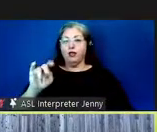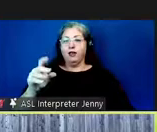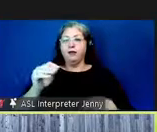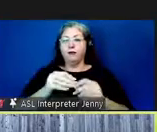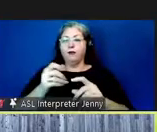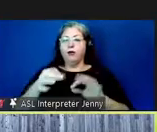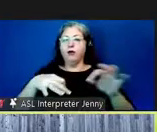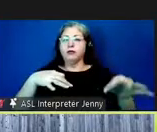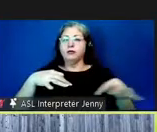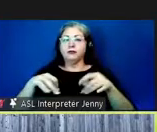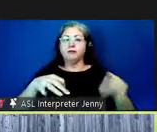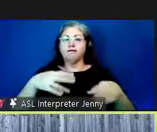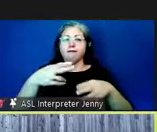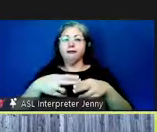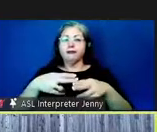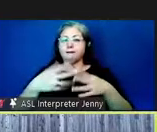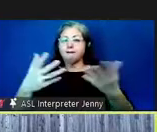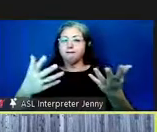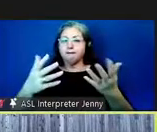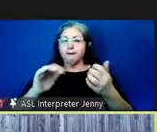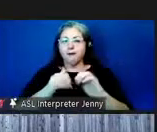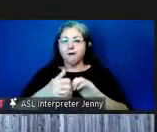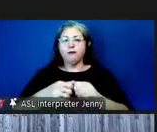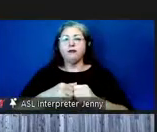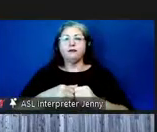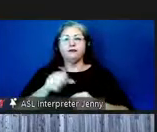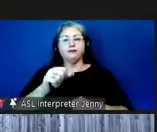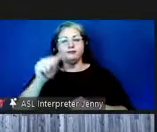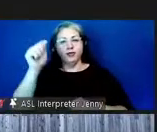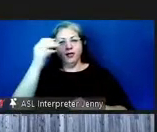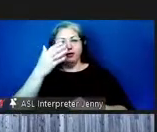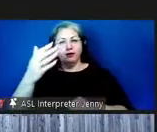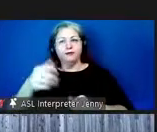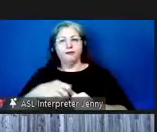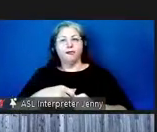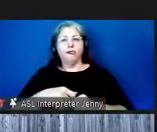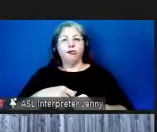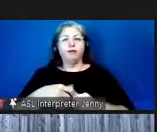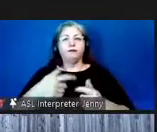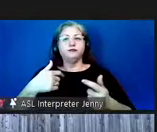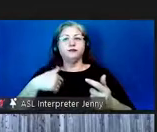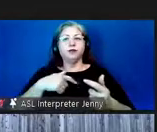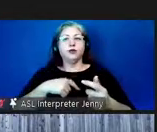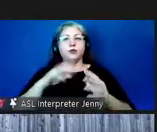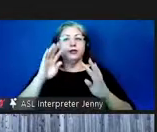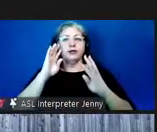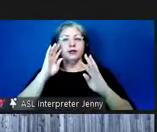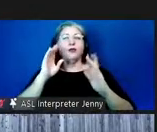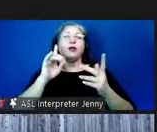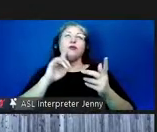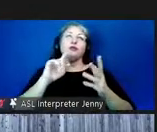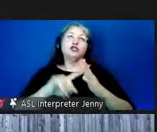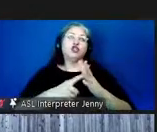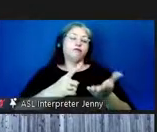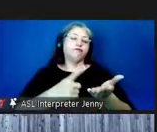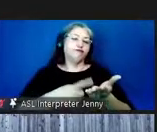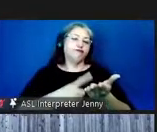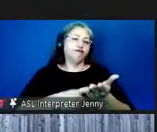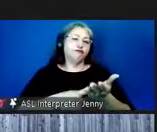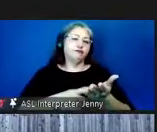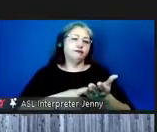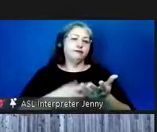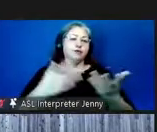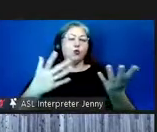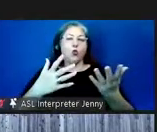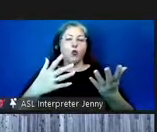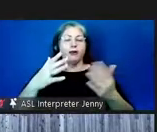bit about the naming hey aloha um we came up with we started to discuss you know what we're going